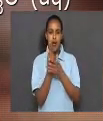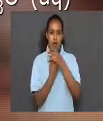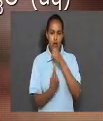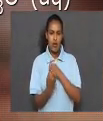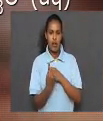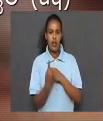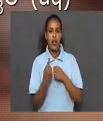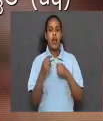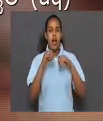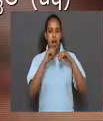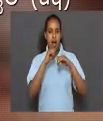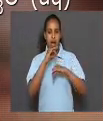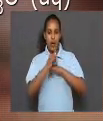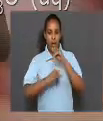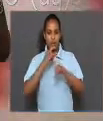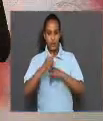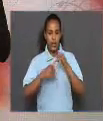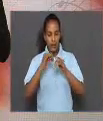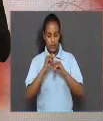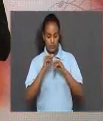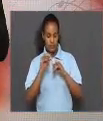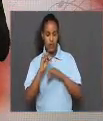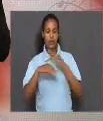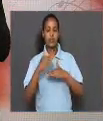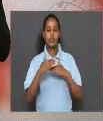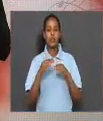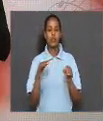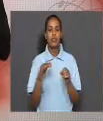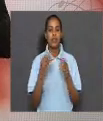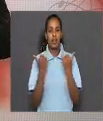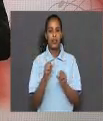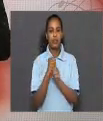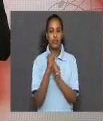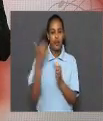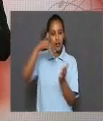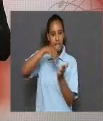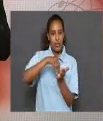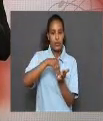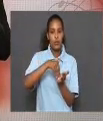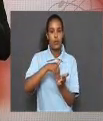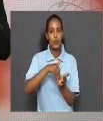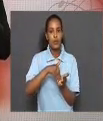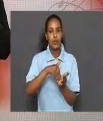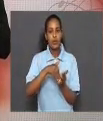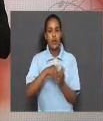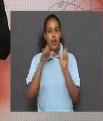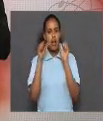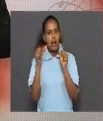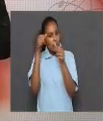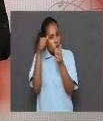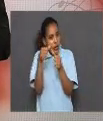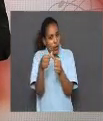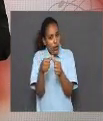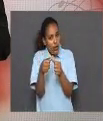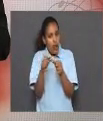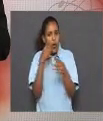only ionizes partially. Students, let us do a review. Can you